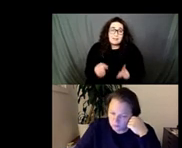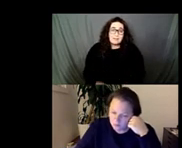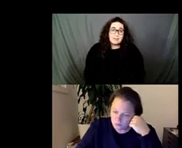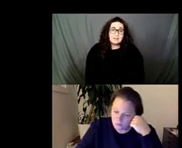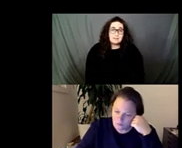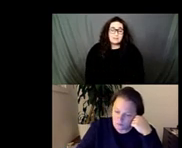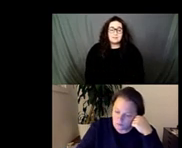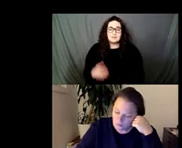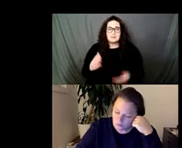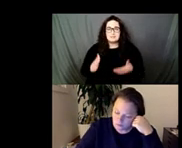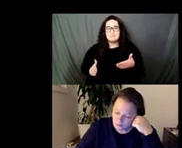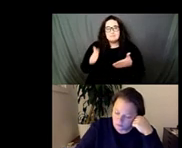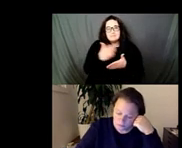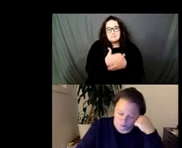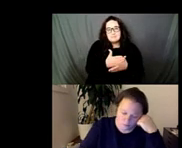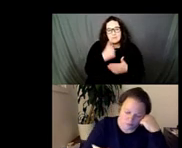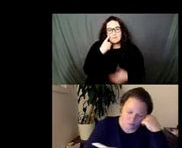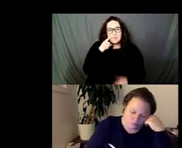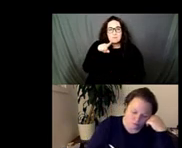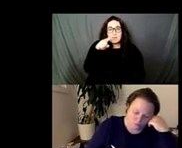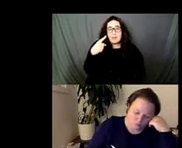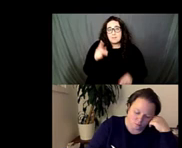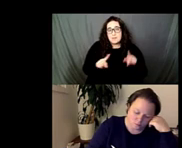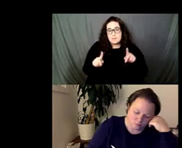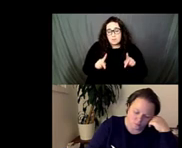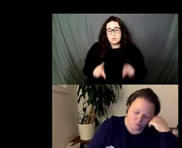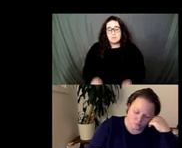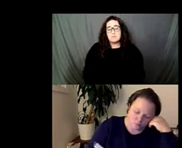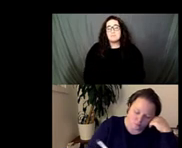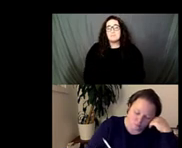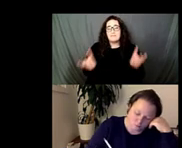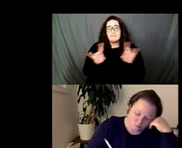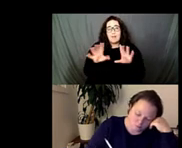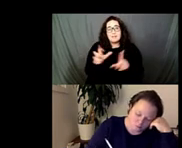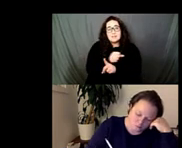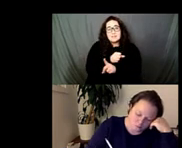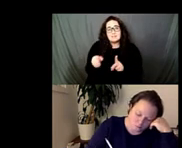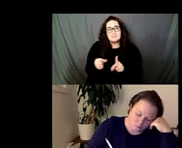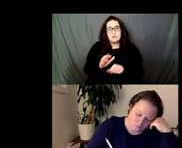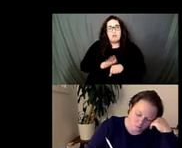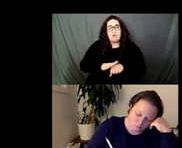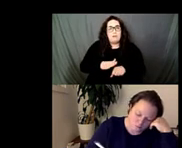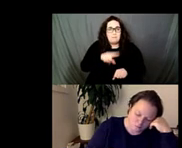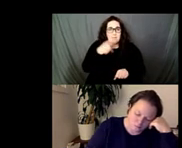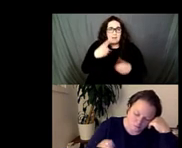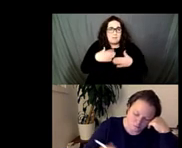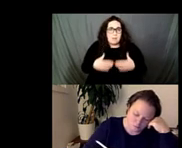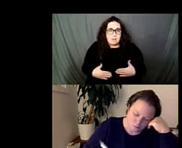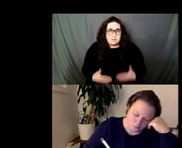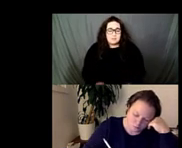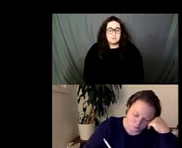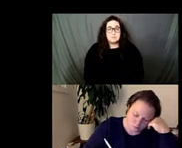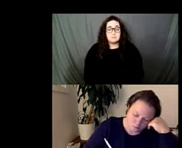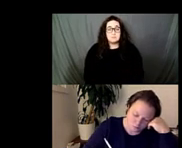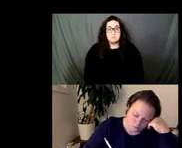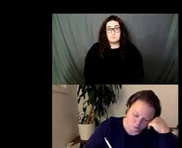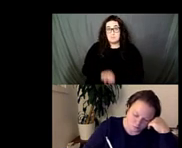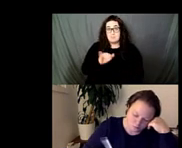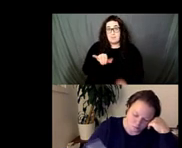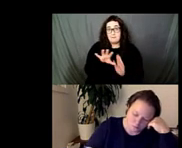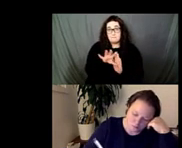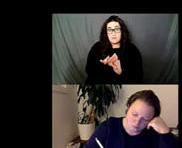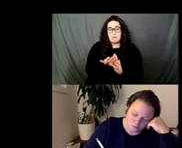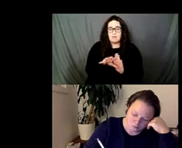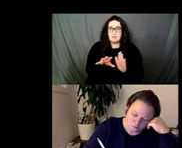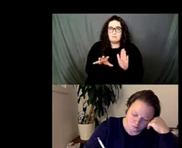to black people um and violence against black bodies um and it's very popular in museums one sees it being exhibited